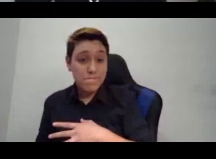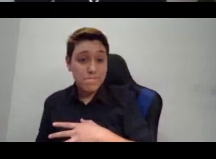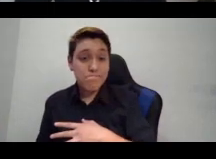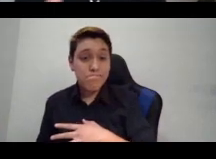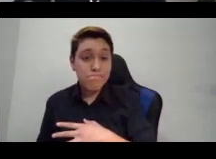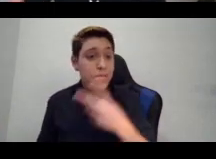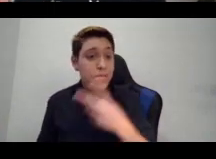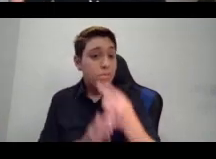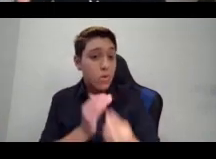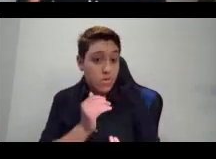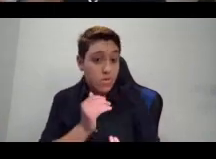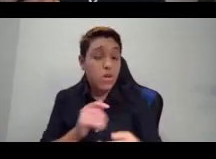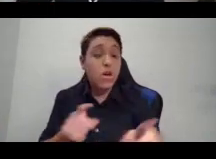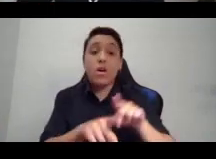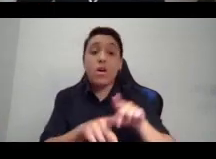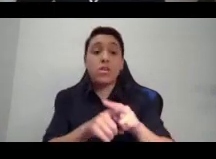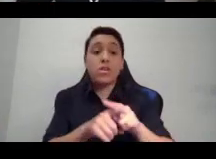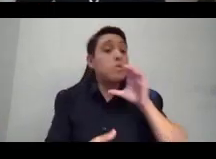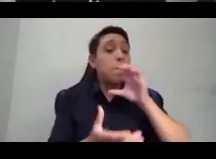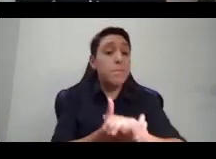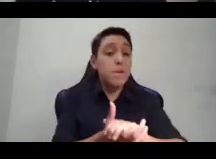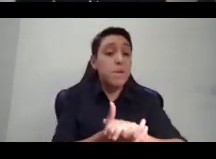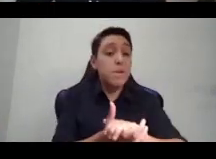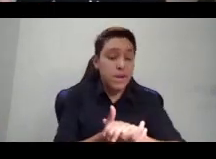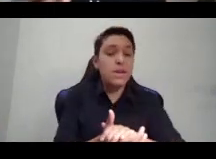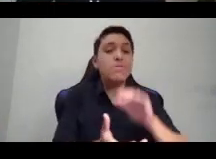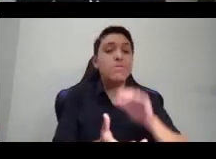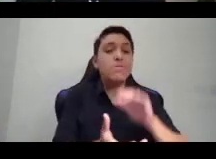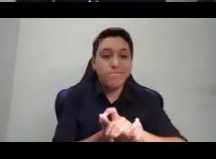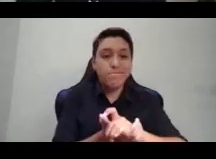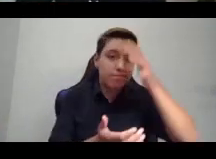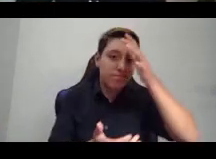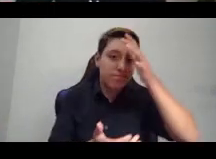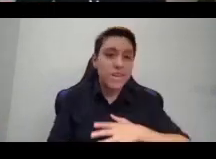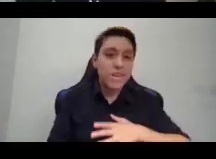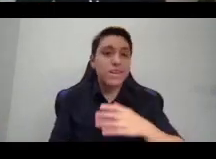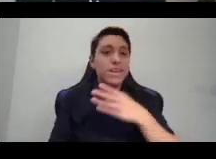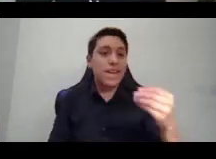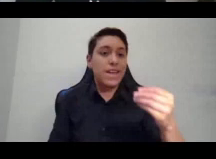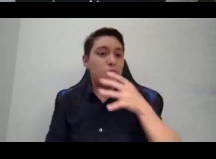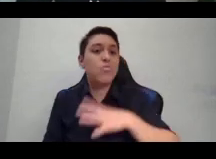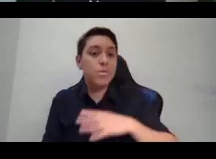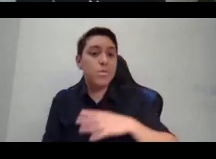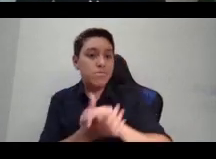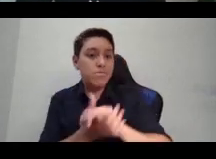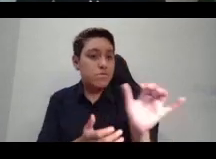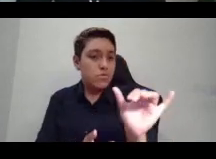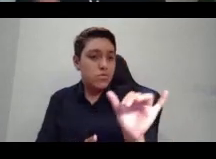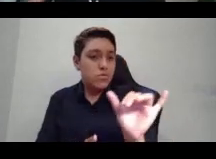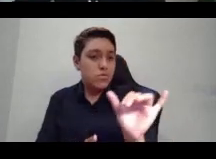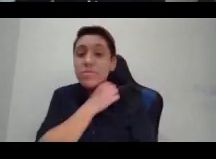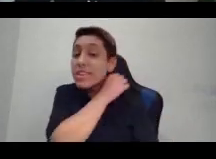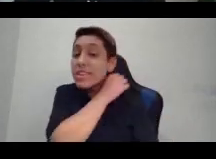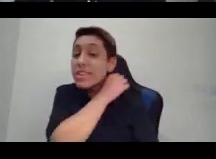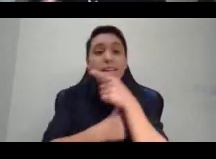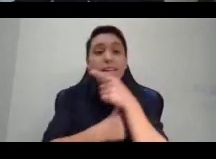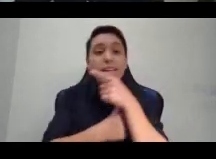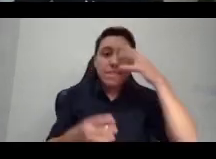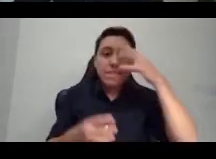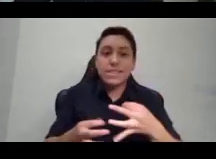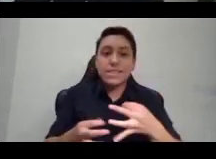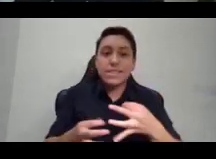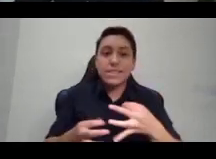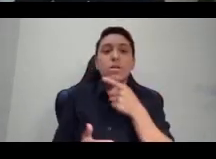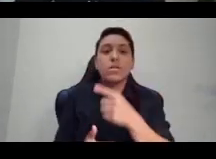Eleanor had the choice of what to wear and wasn't being controlled by the